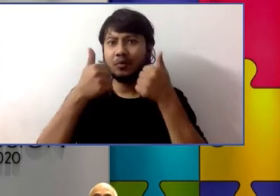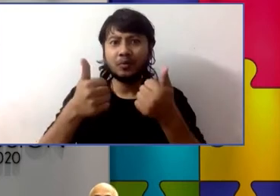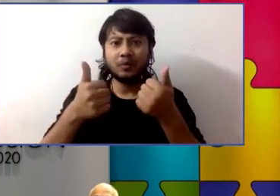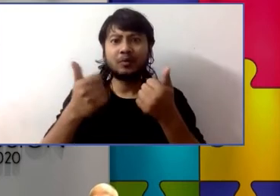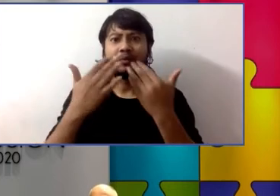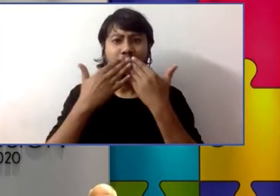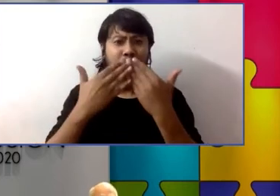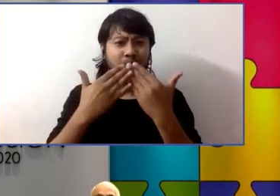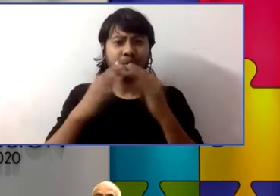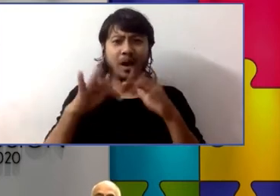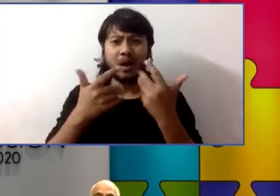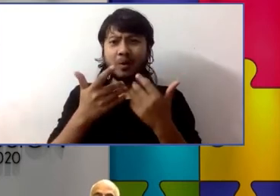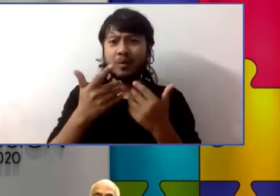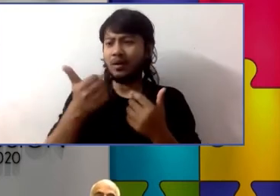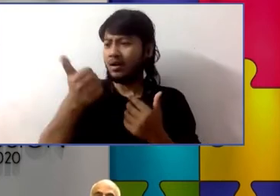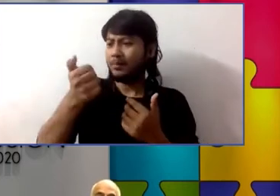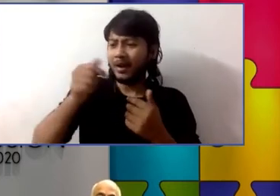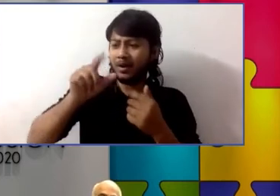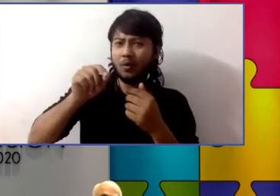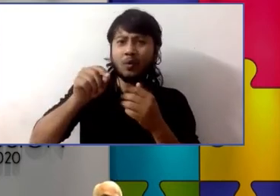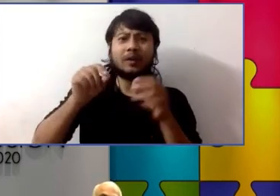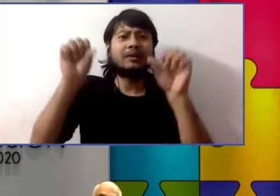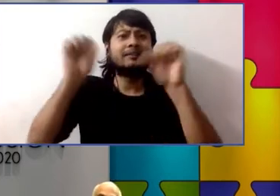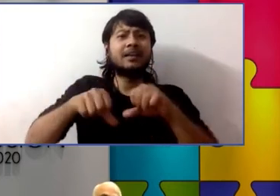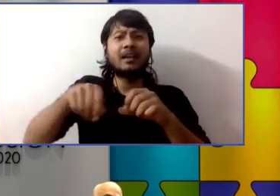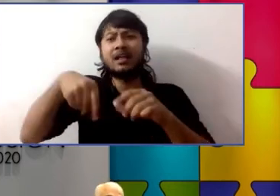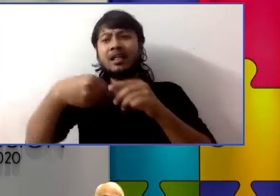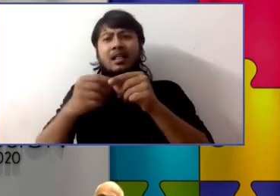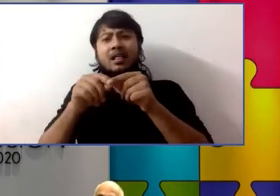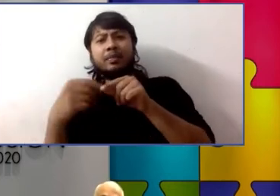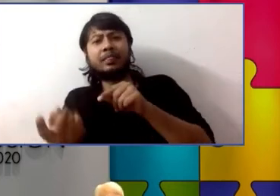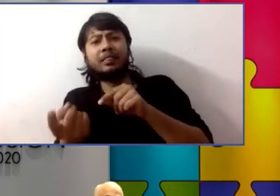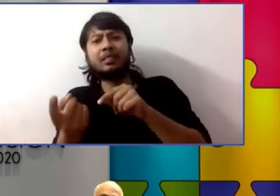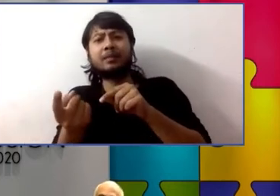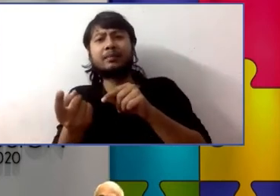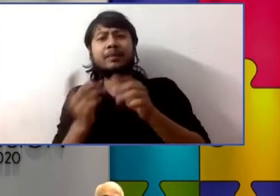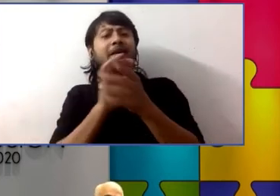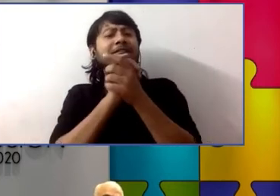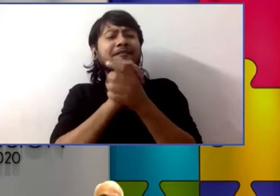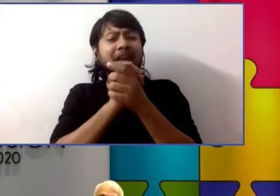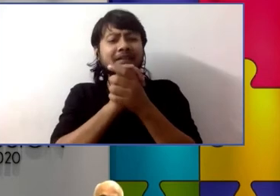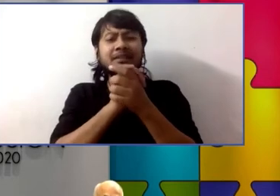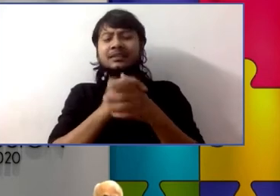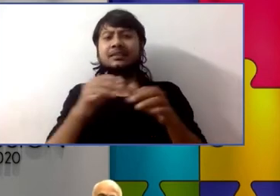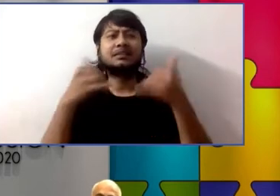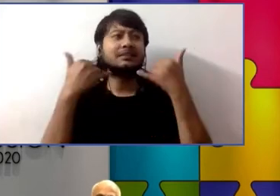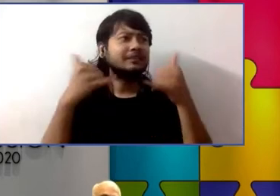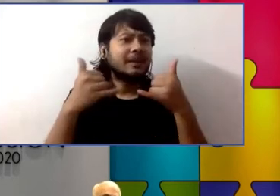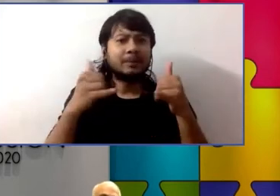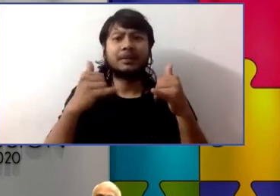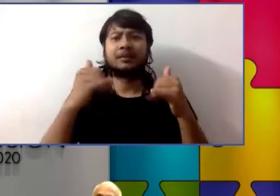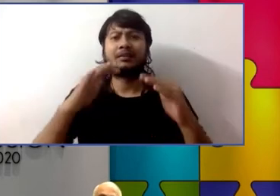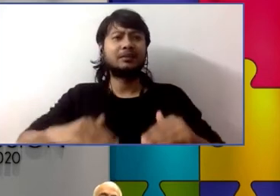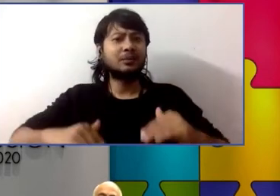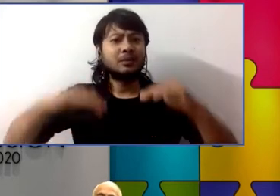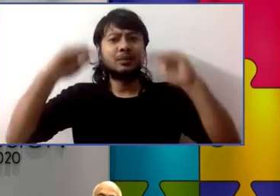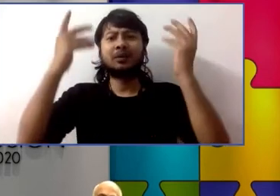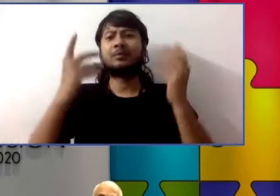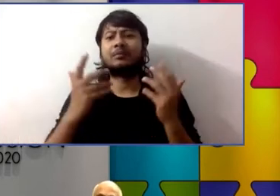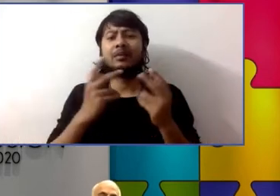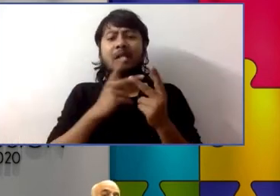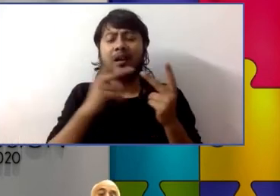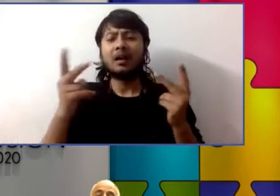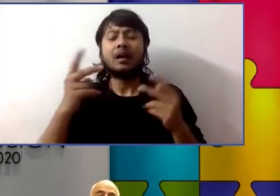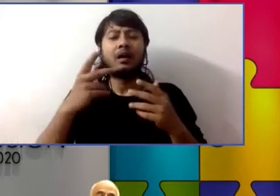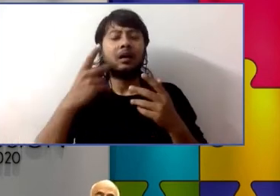can he have friends when he can't just run outside and play with his friends just test after test after test and concern after concern and we realize we